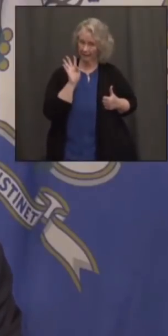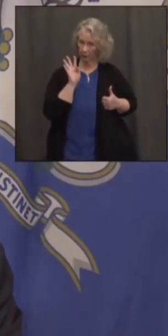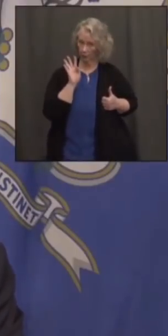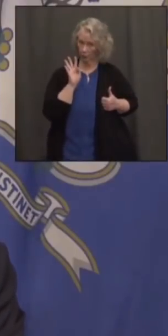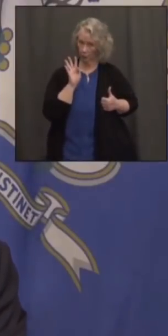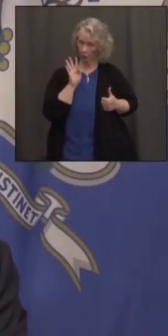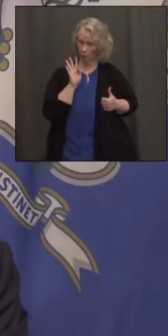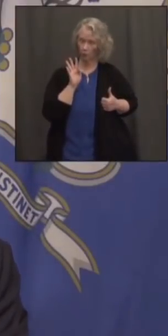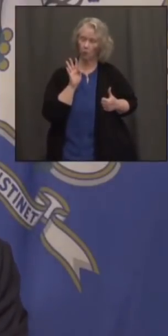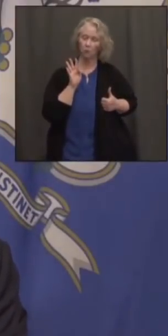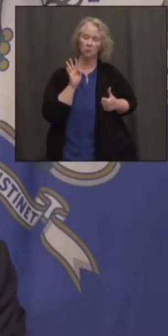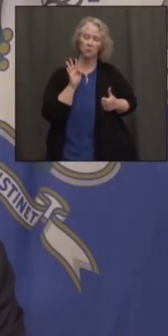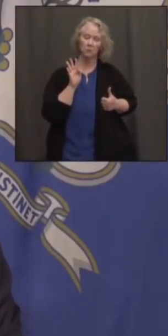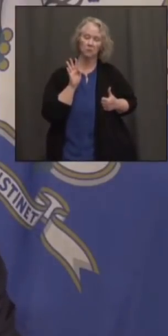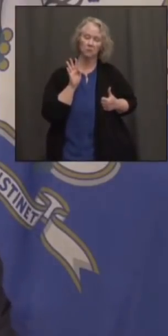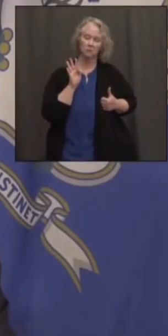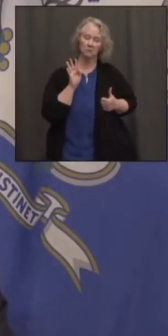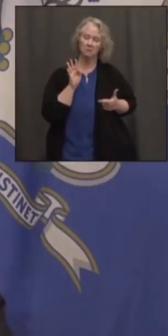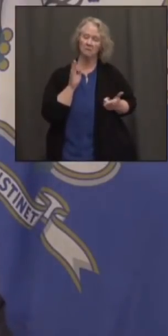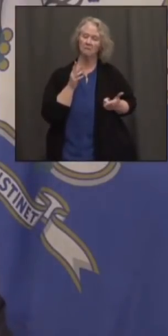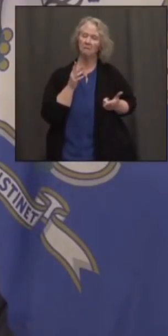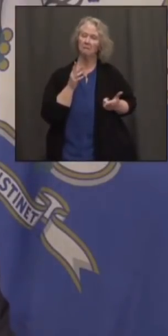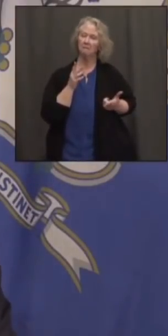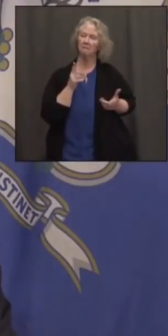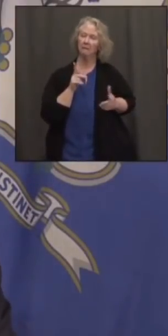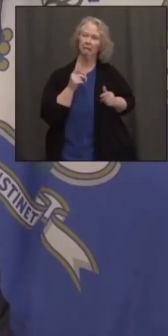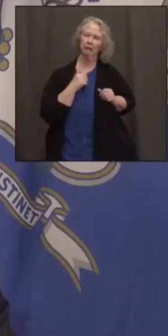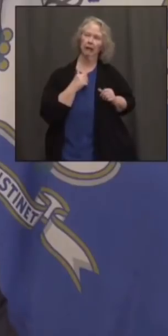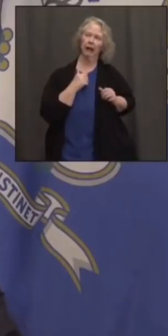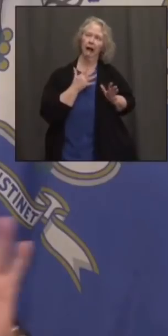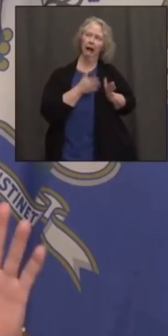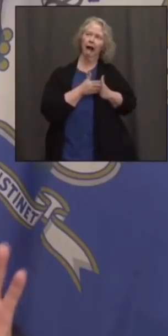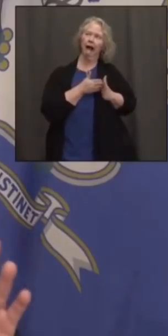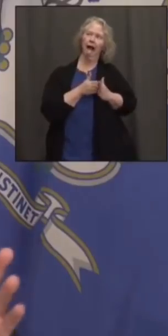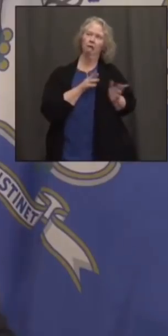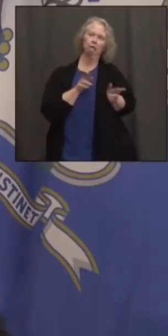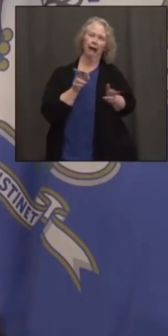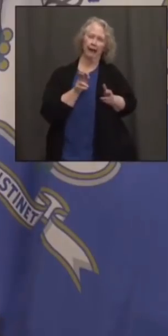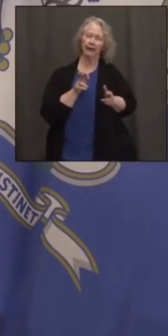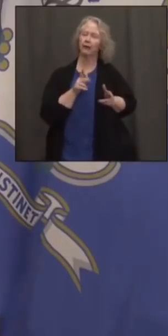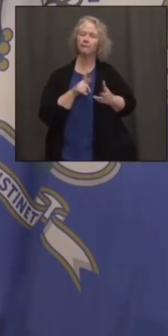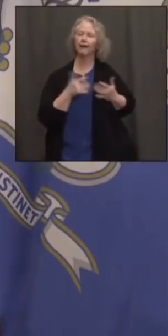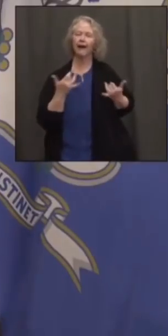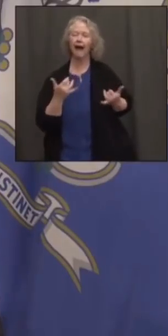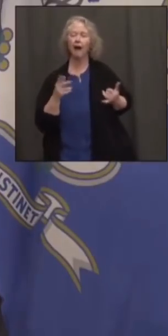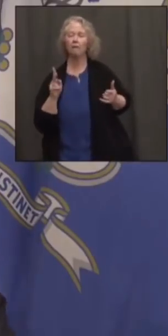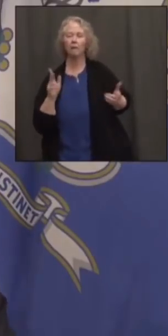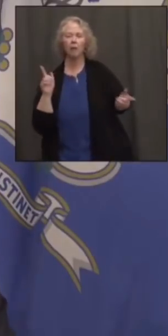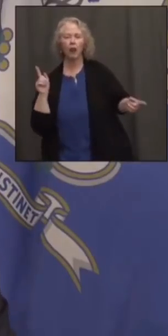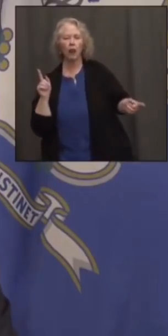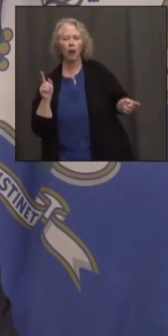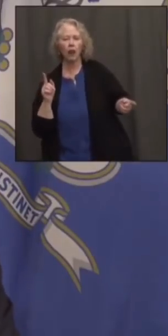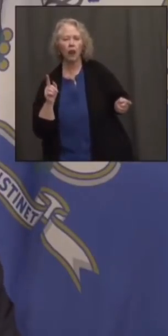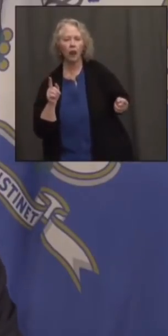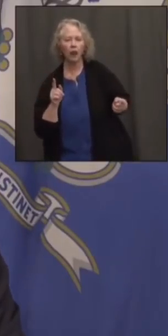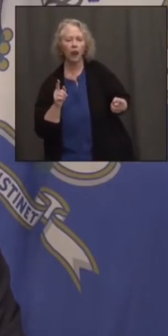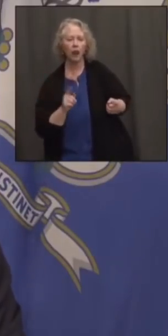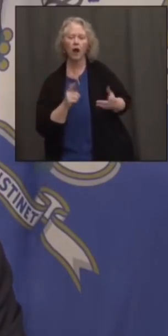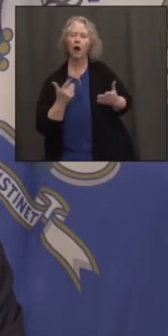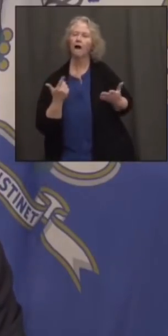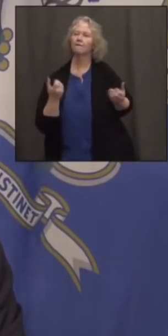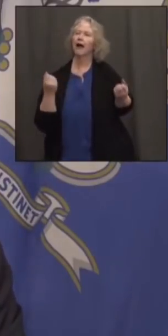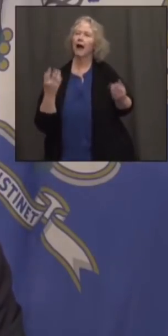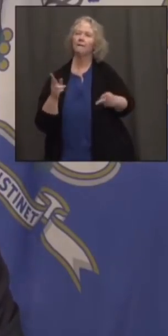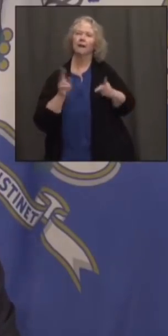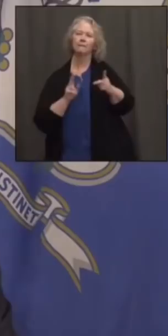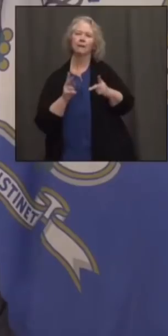a little more eager to get vaccinated. Now we've got, we're slowing down the number of new vaccinations. We've got to be